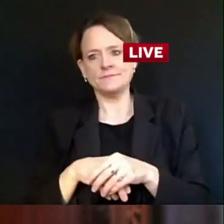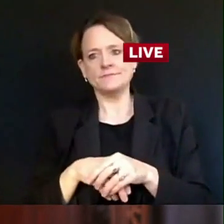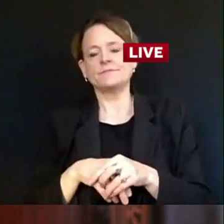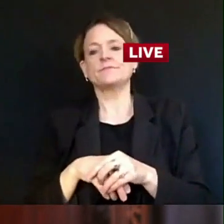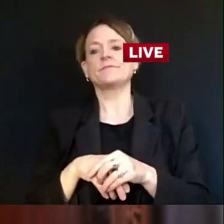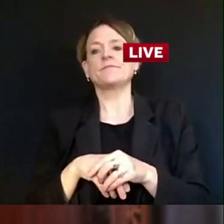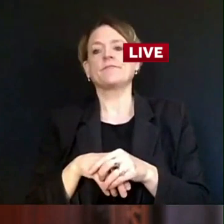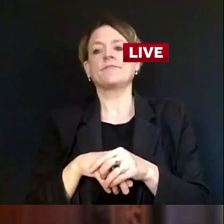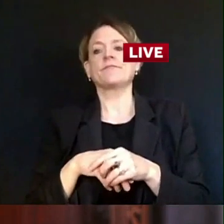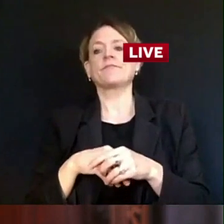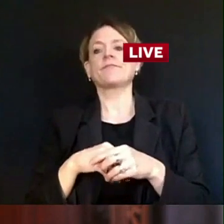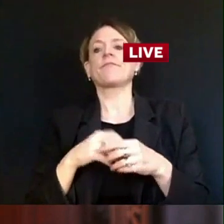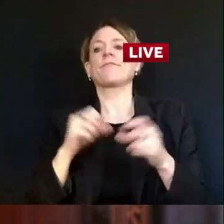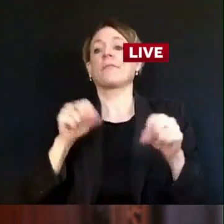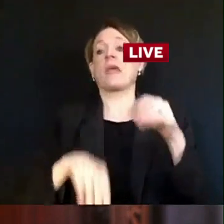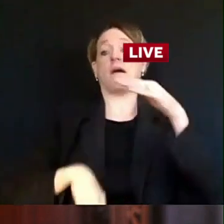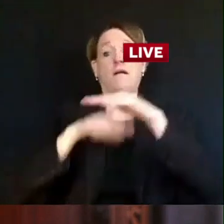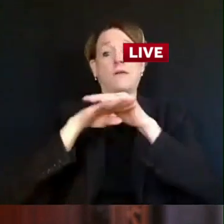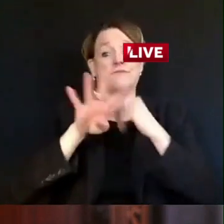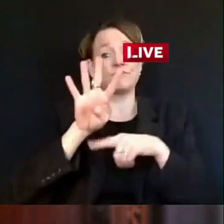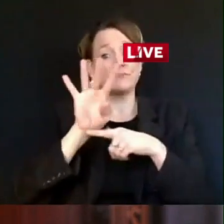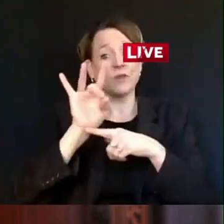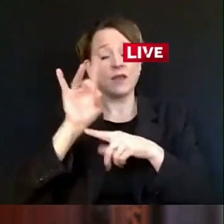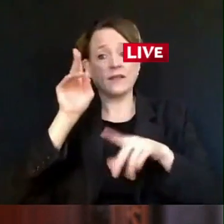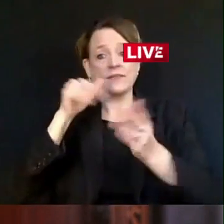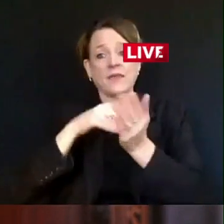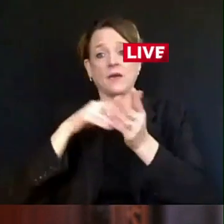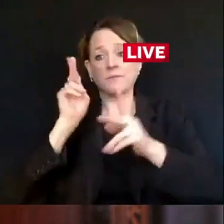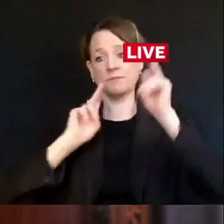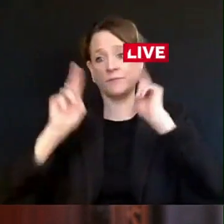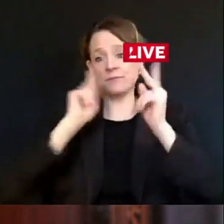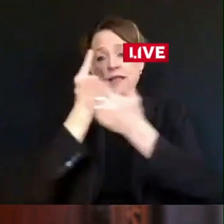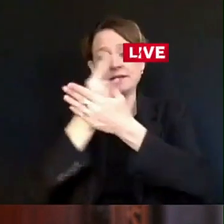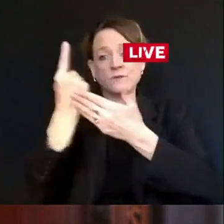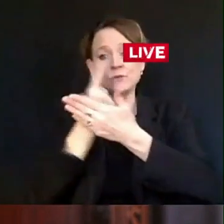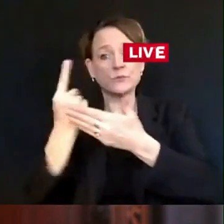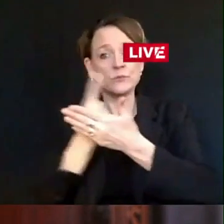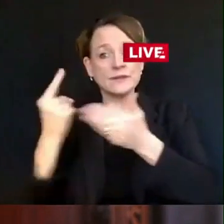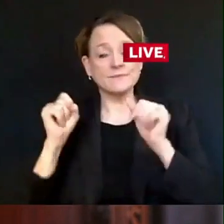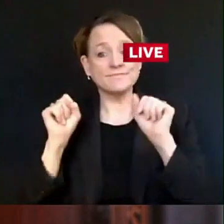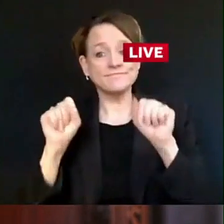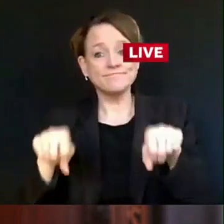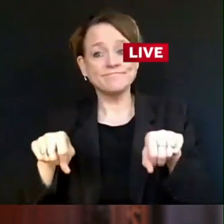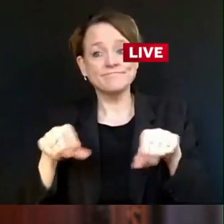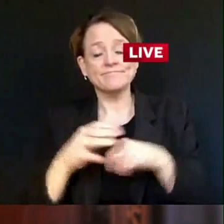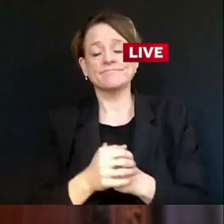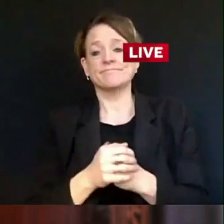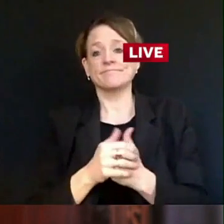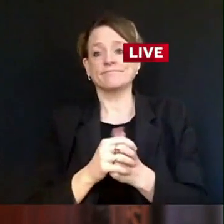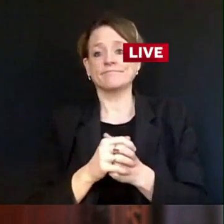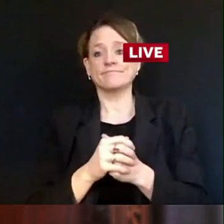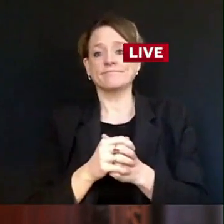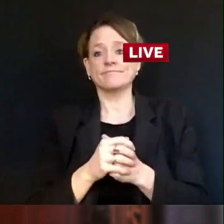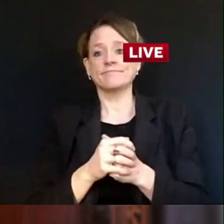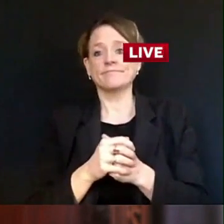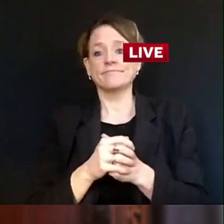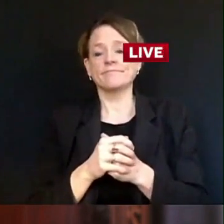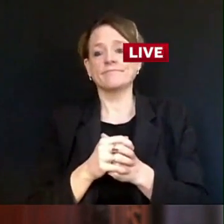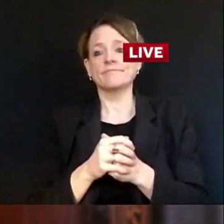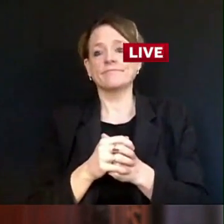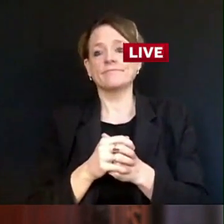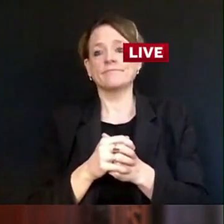to make it easier for those who need to get a test to get a test. Distance is one barrier that we can do something about,